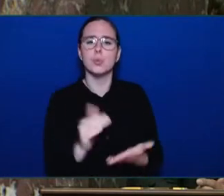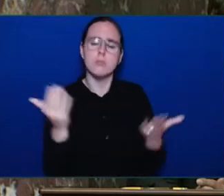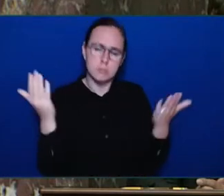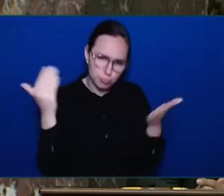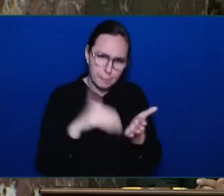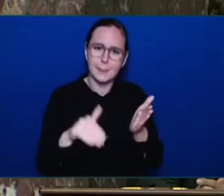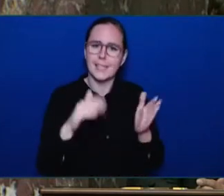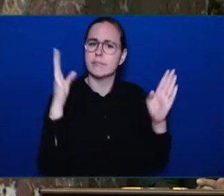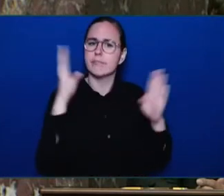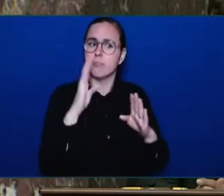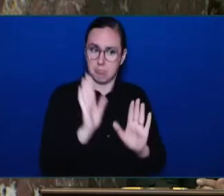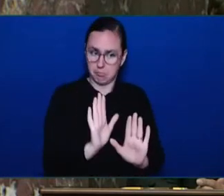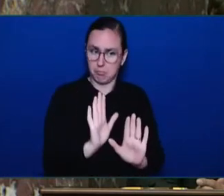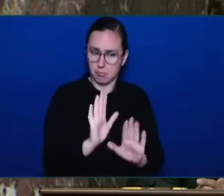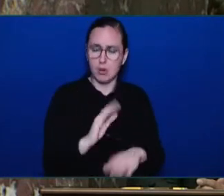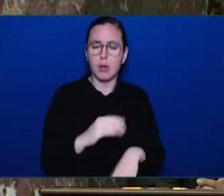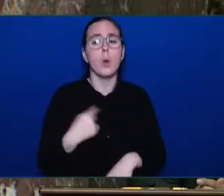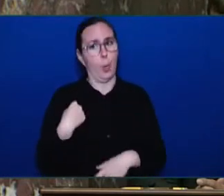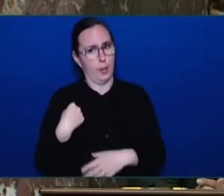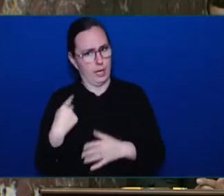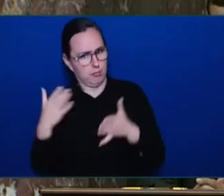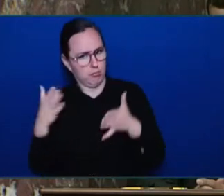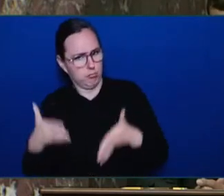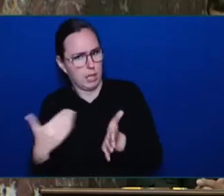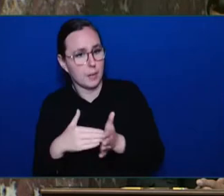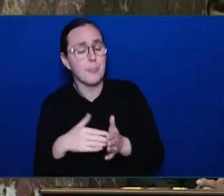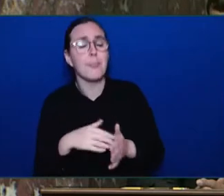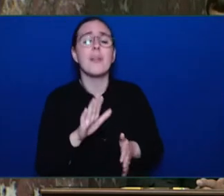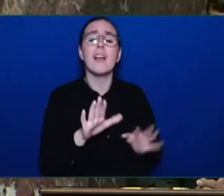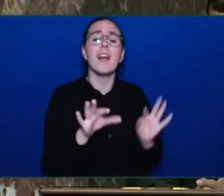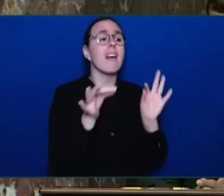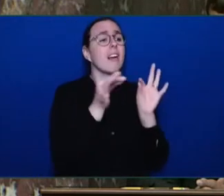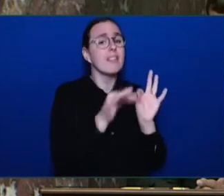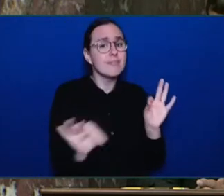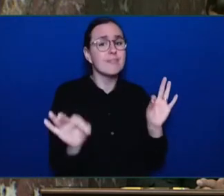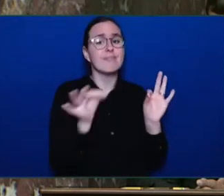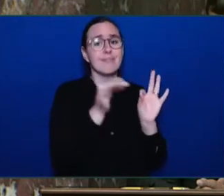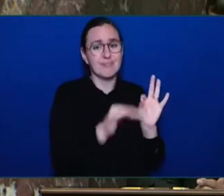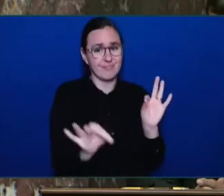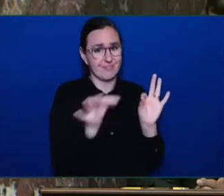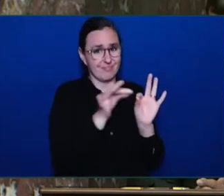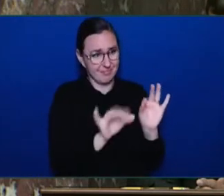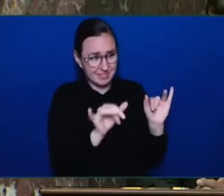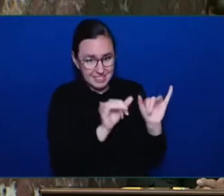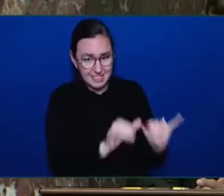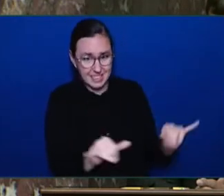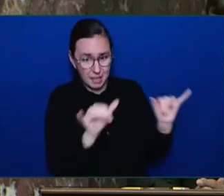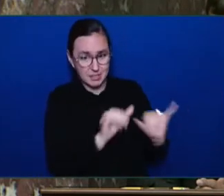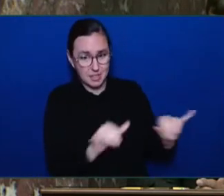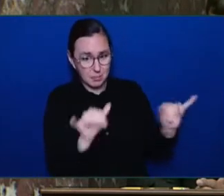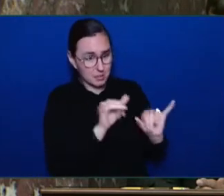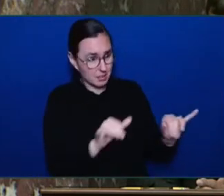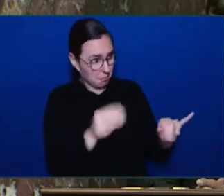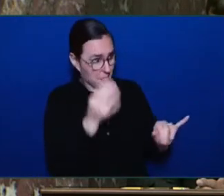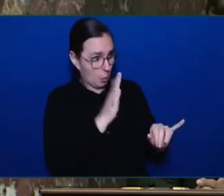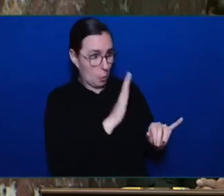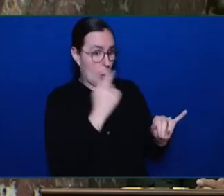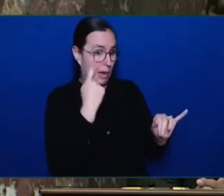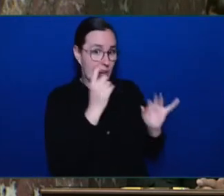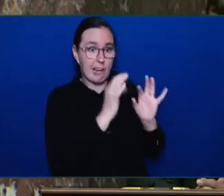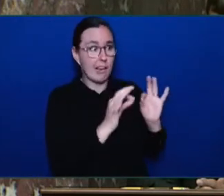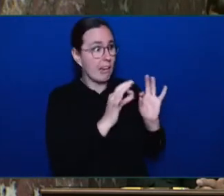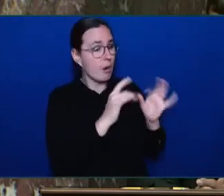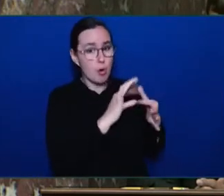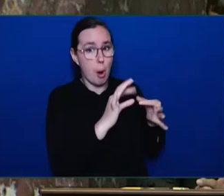solve. We are with the public. We are going to take the steps with our municipal and with our federal partners to get it right for British